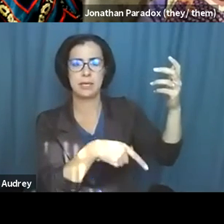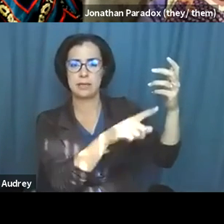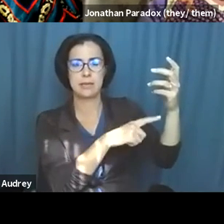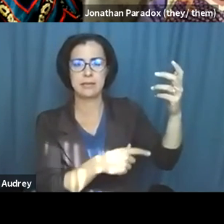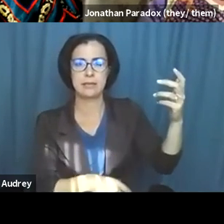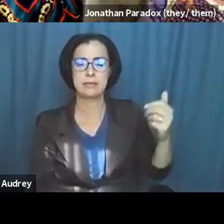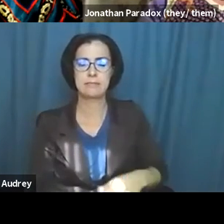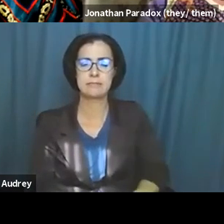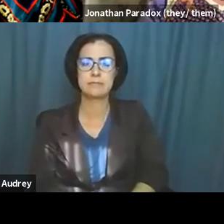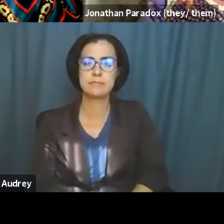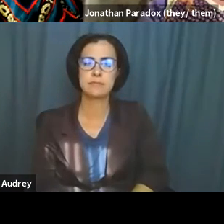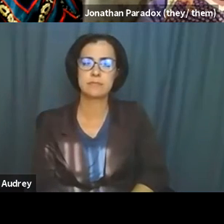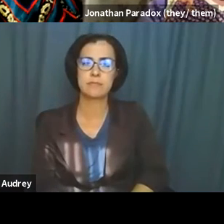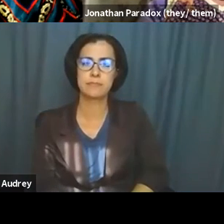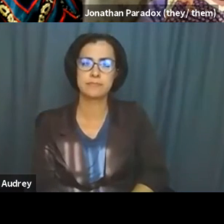Um,